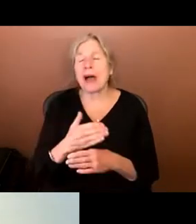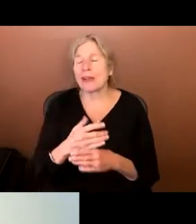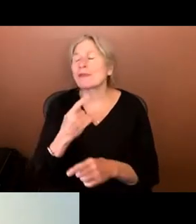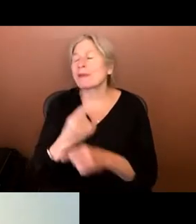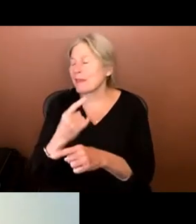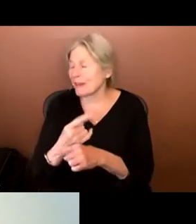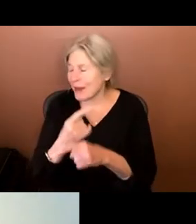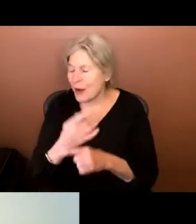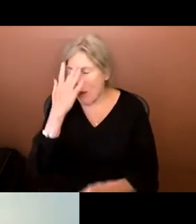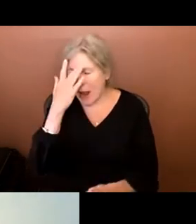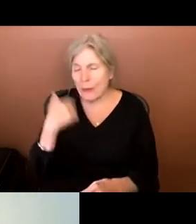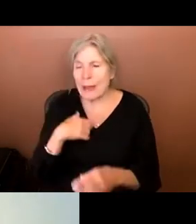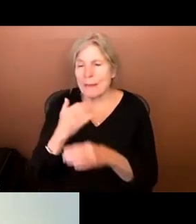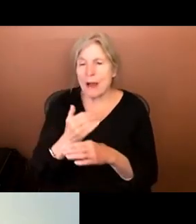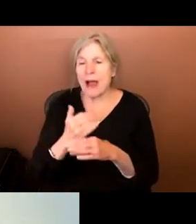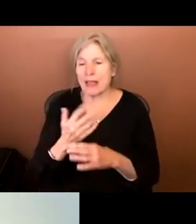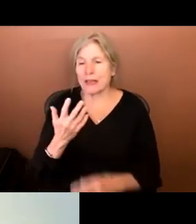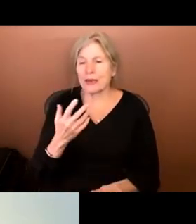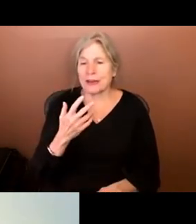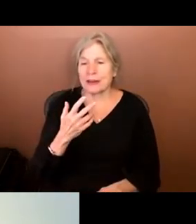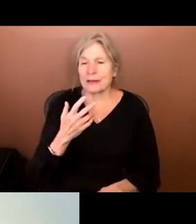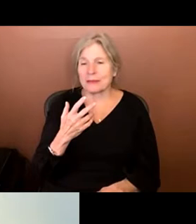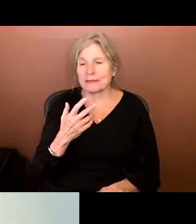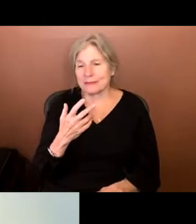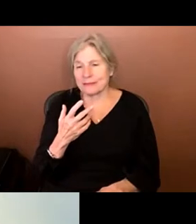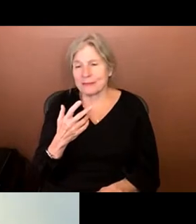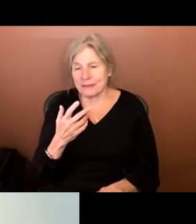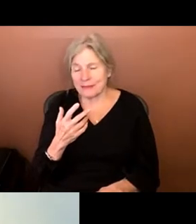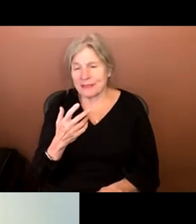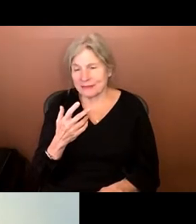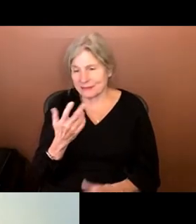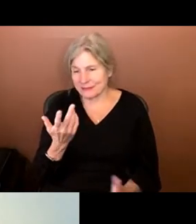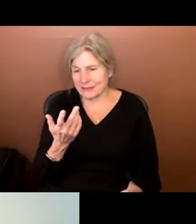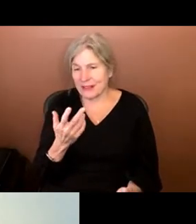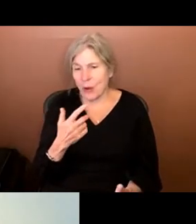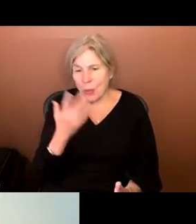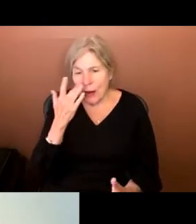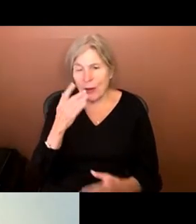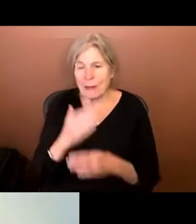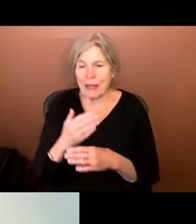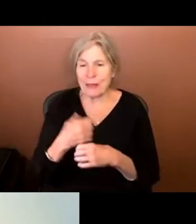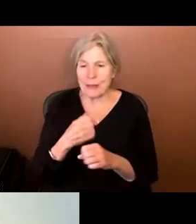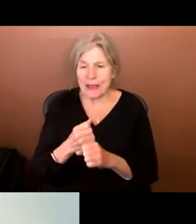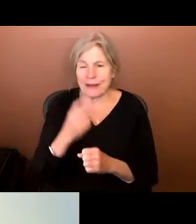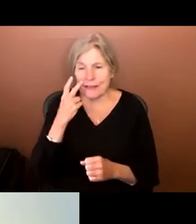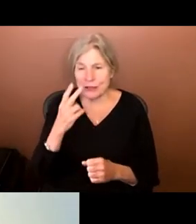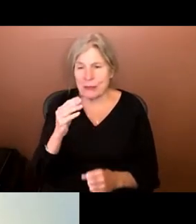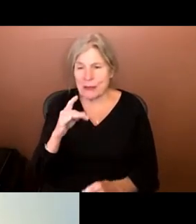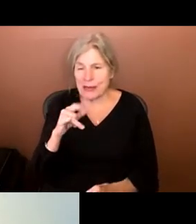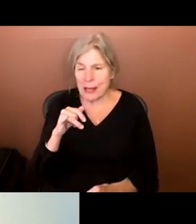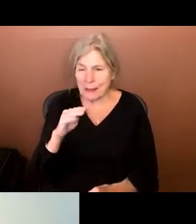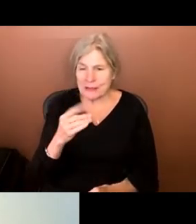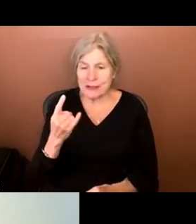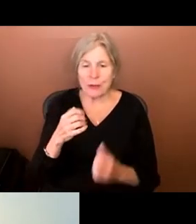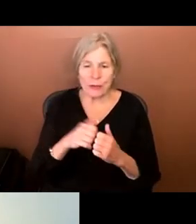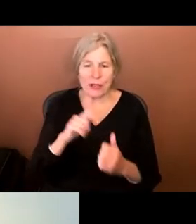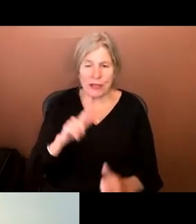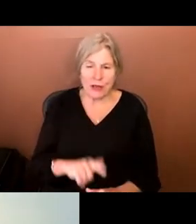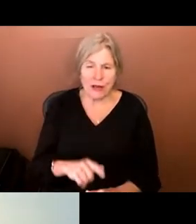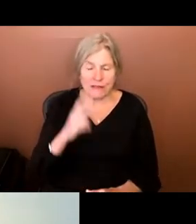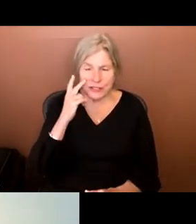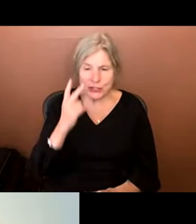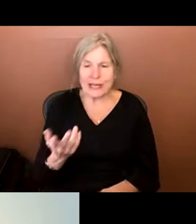the question is answered by sort of my interest in making this work, right? Why do I bother making a visual medium as someone with low vision?